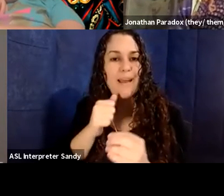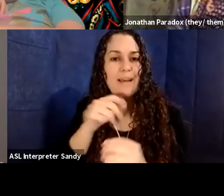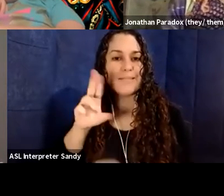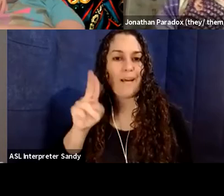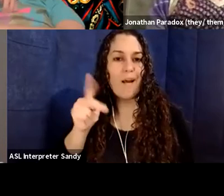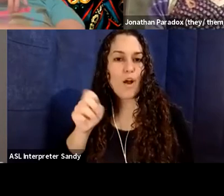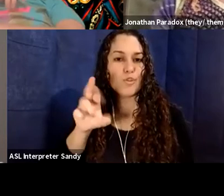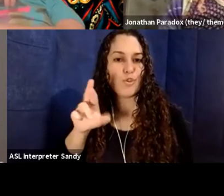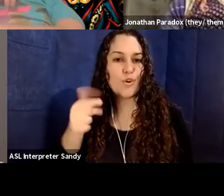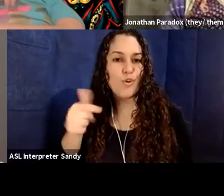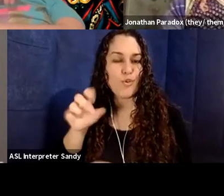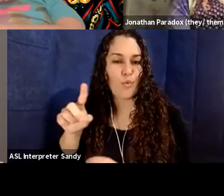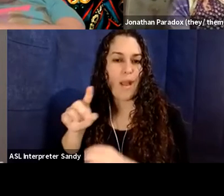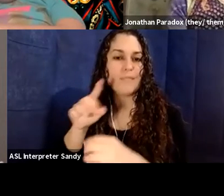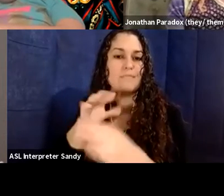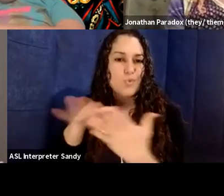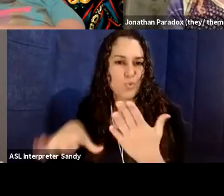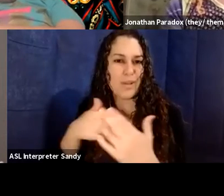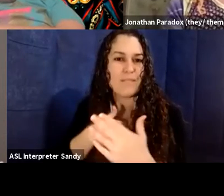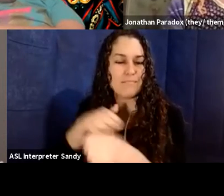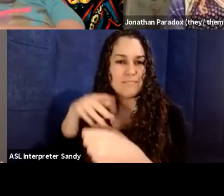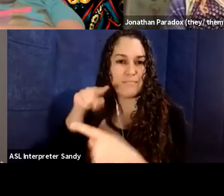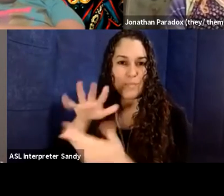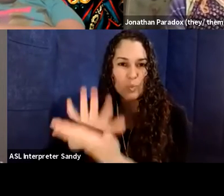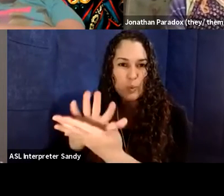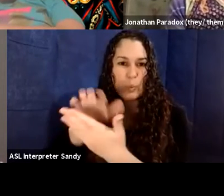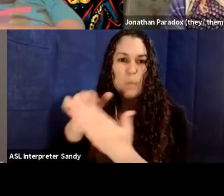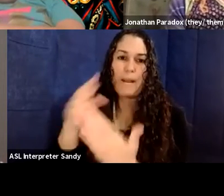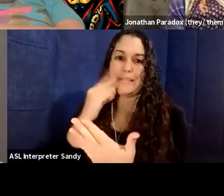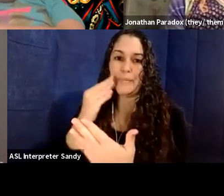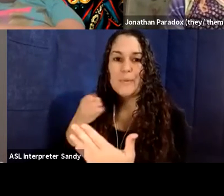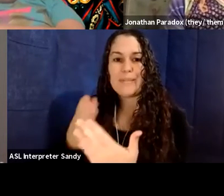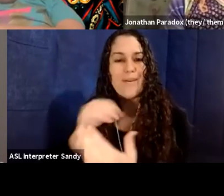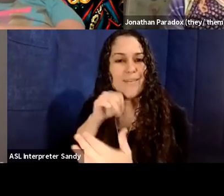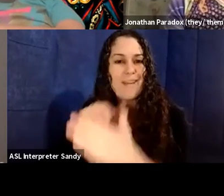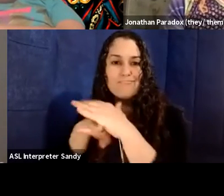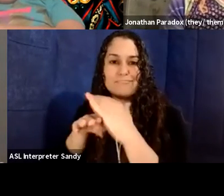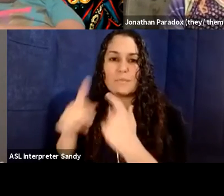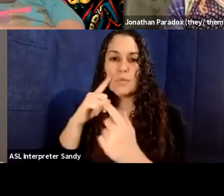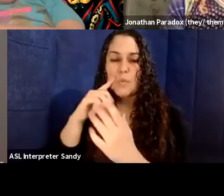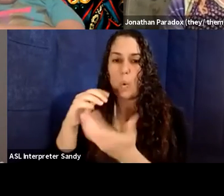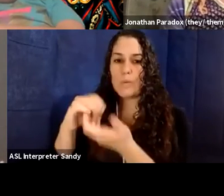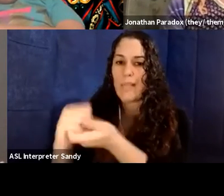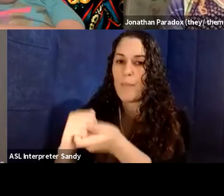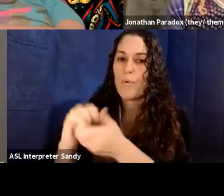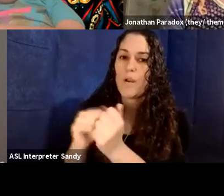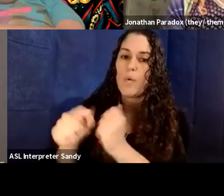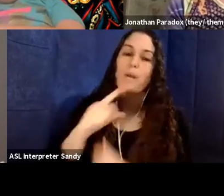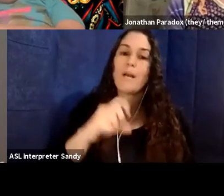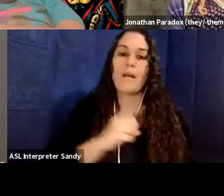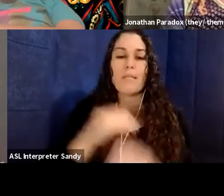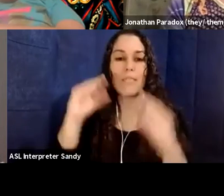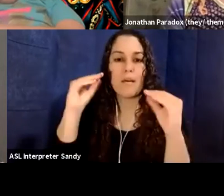collaborating with faculty, um, to get into spaces such as faculty development